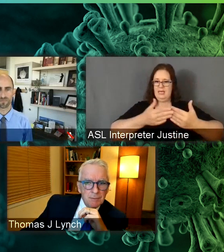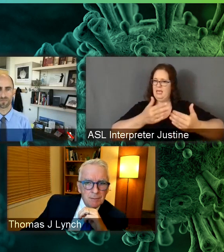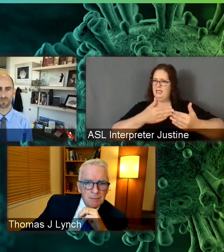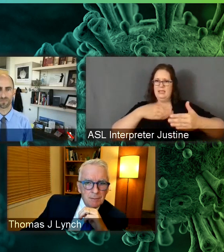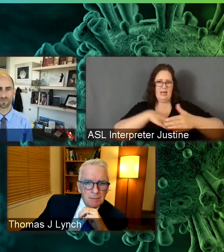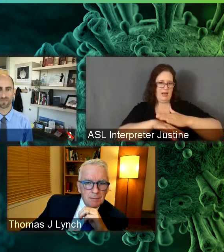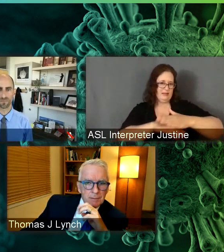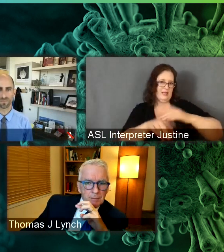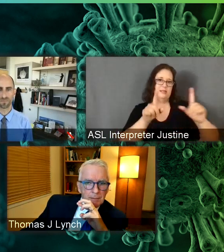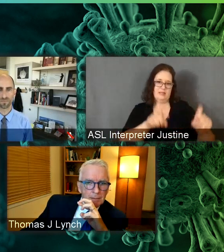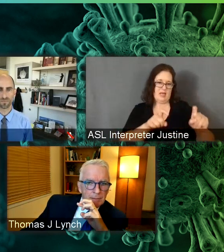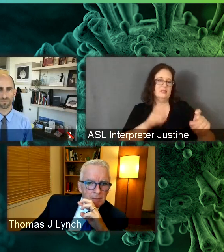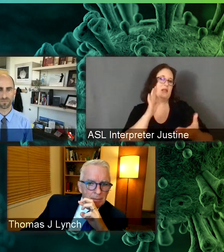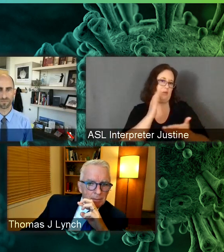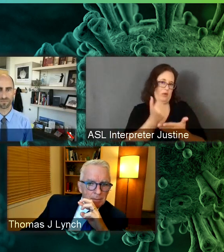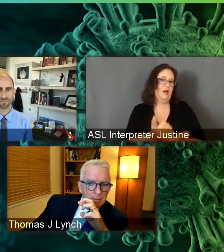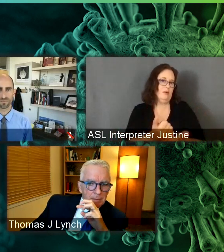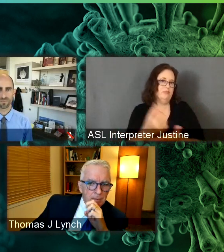really should help.